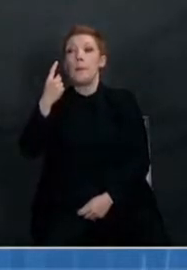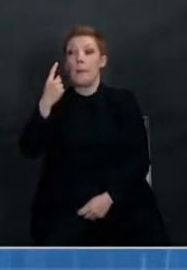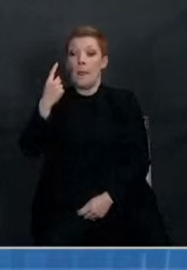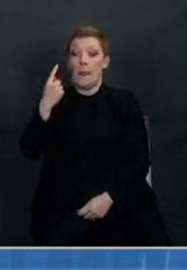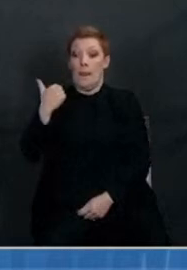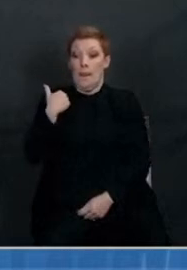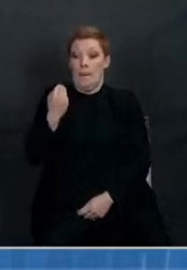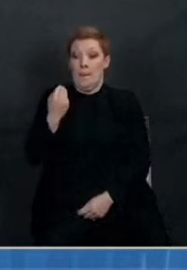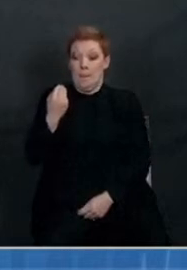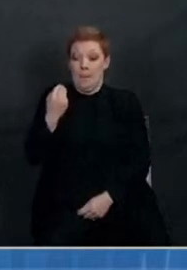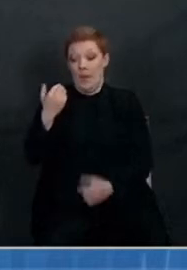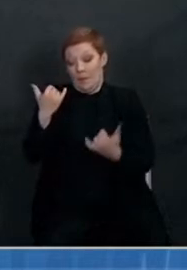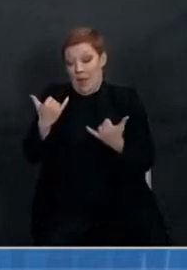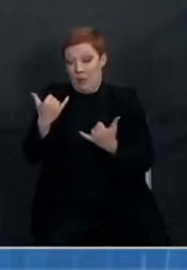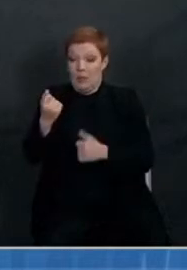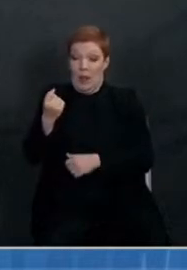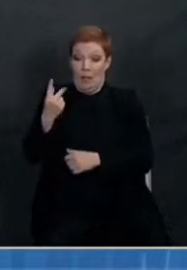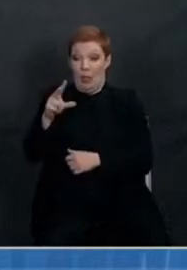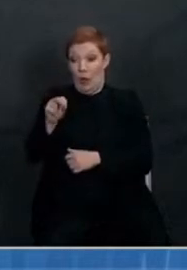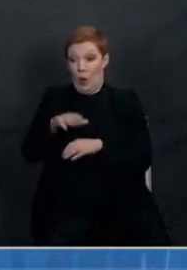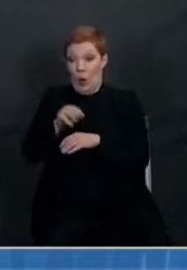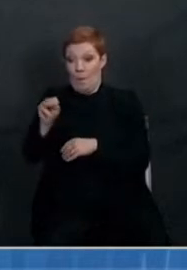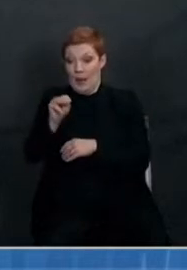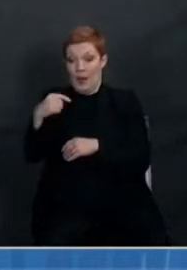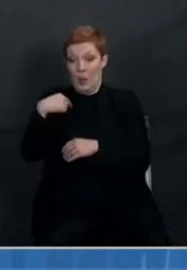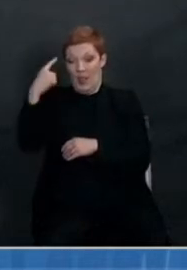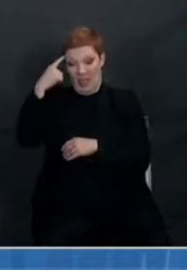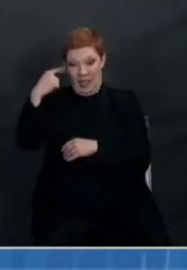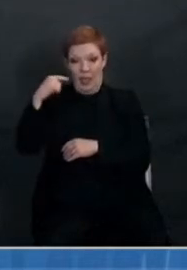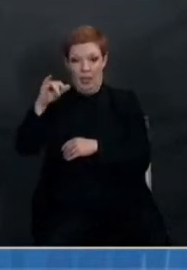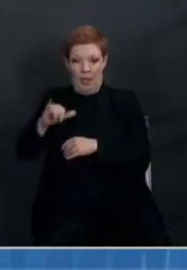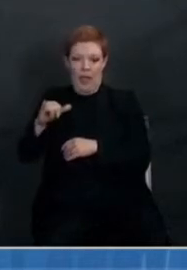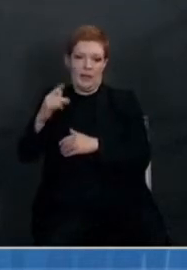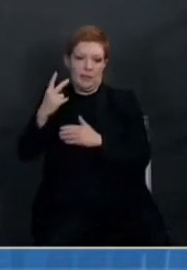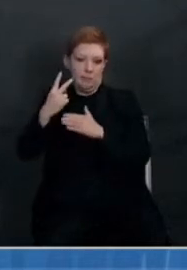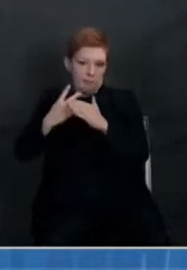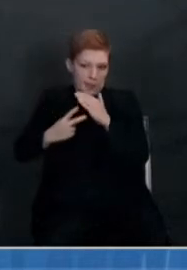this is a productive start to the week. With that, we're happy to take a few of your questions.